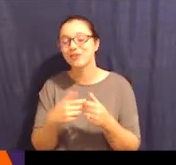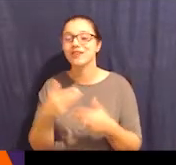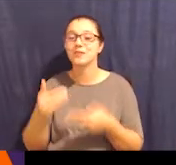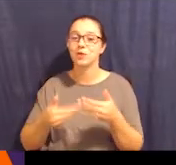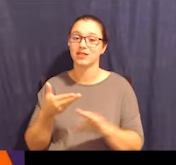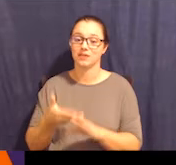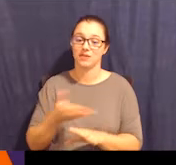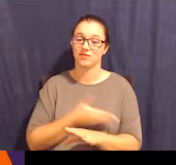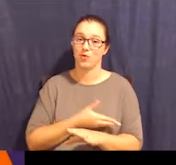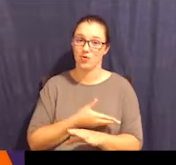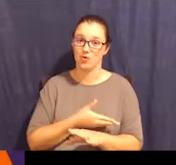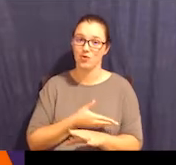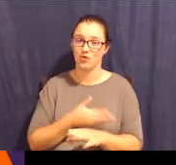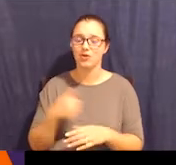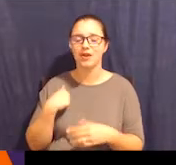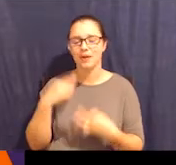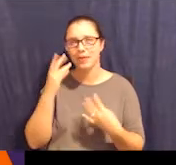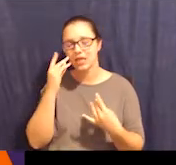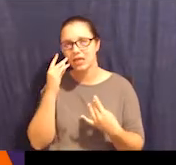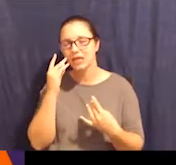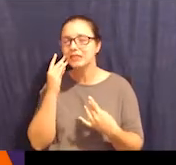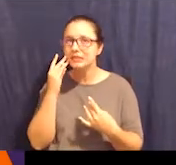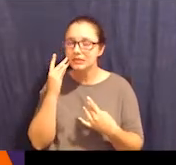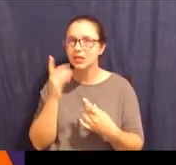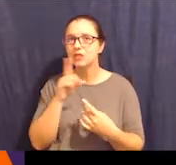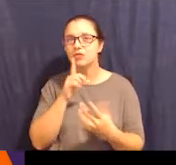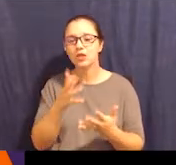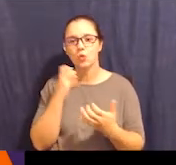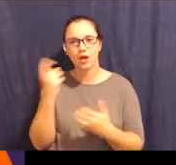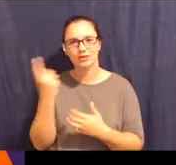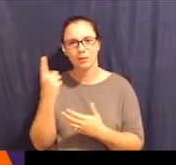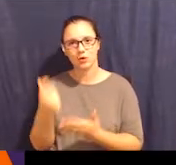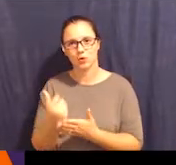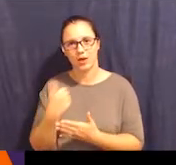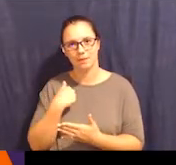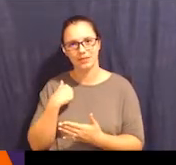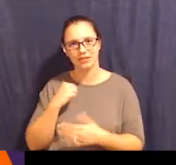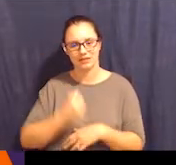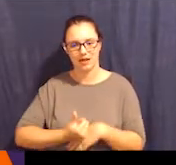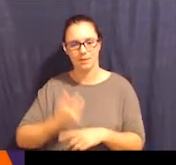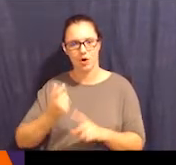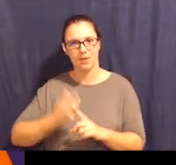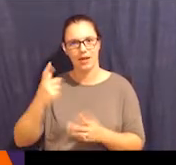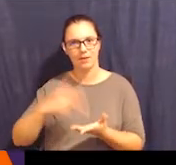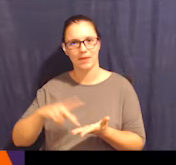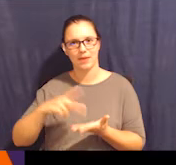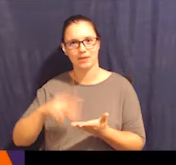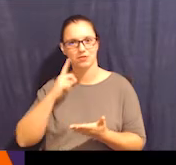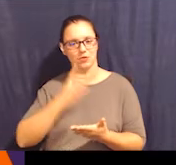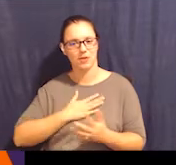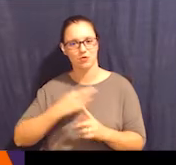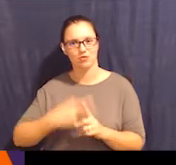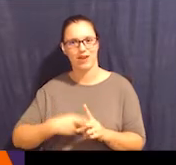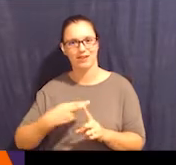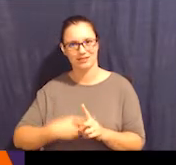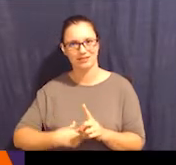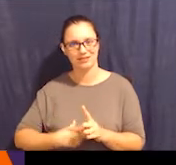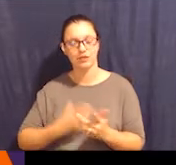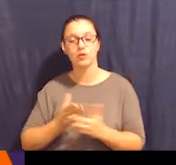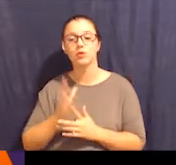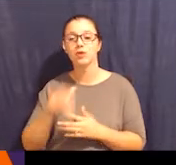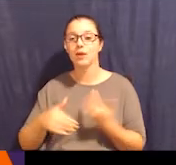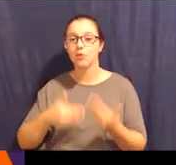because in the process before, when I'm thinking, gee, I would really want someone to help me set up automatic payments for my rent.